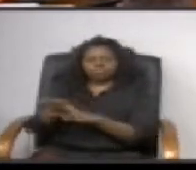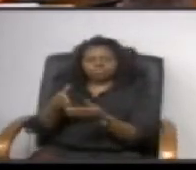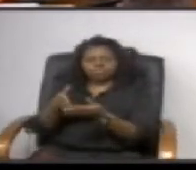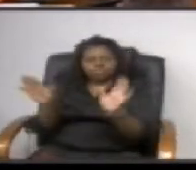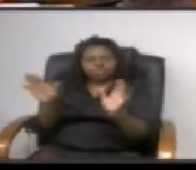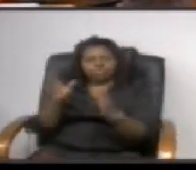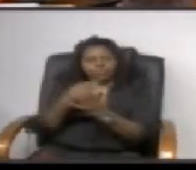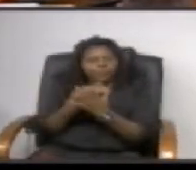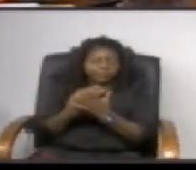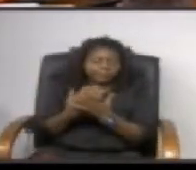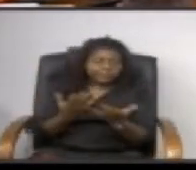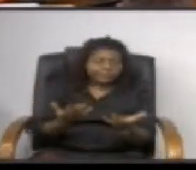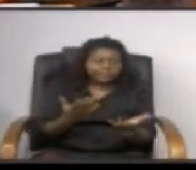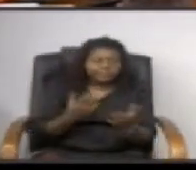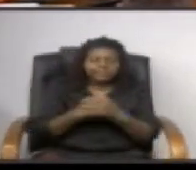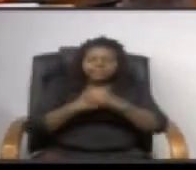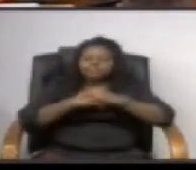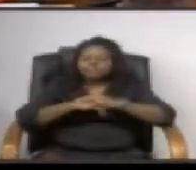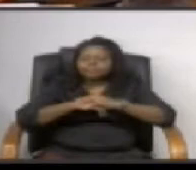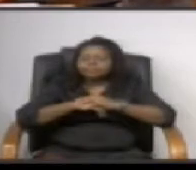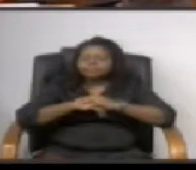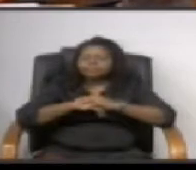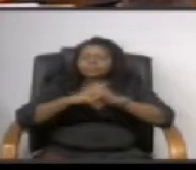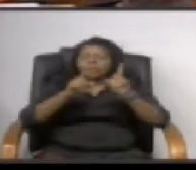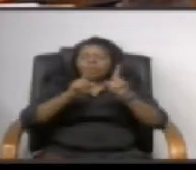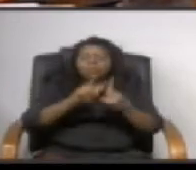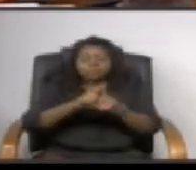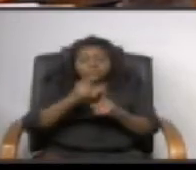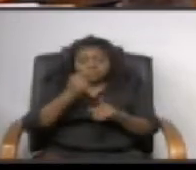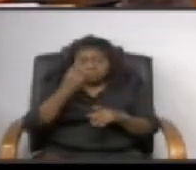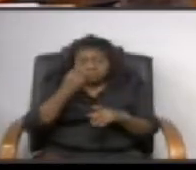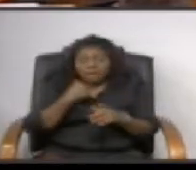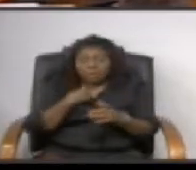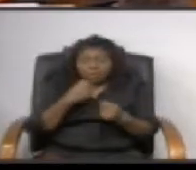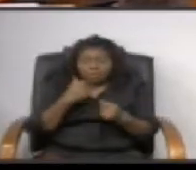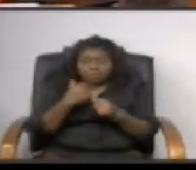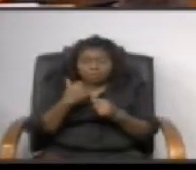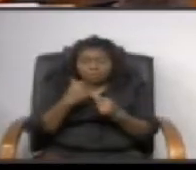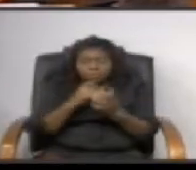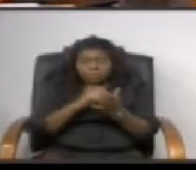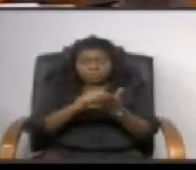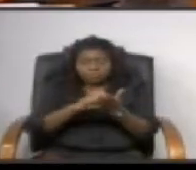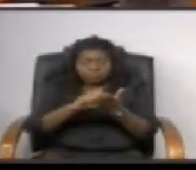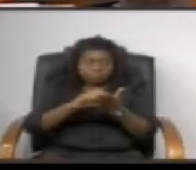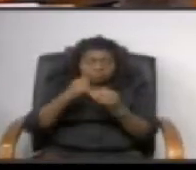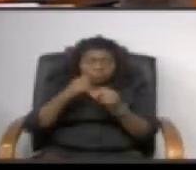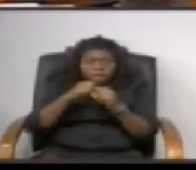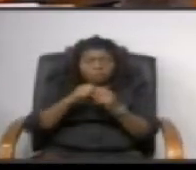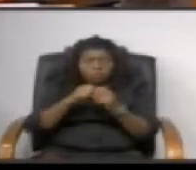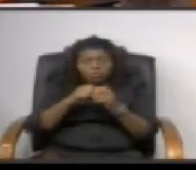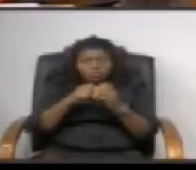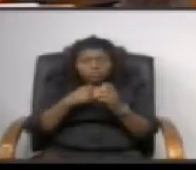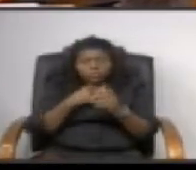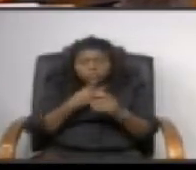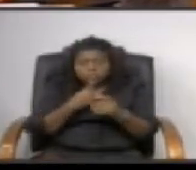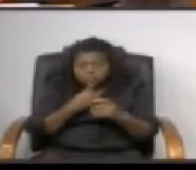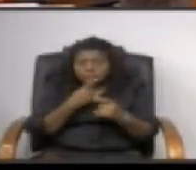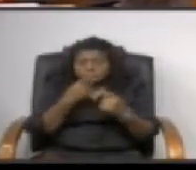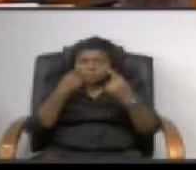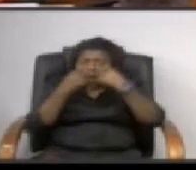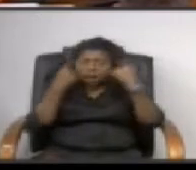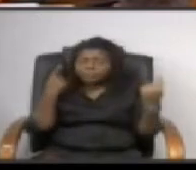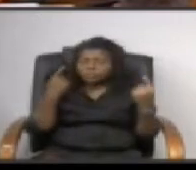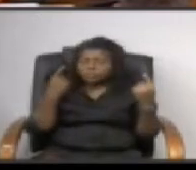process and up and and in opposition right definitely opposition because we've fought this for